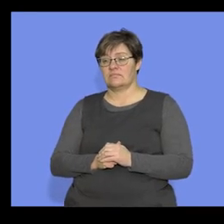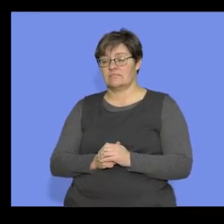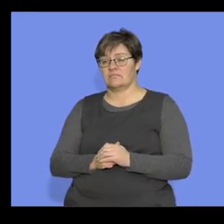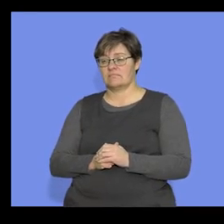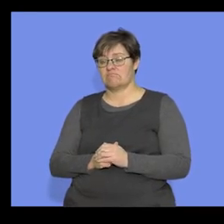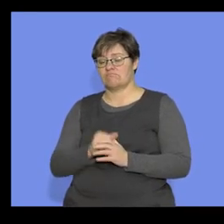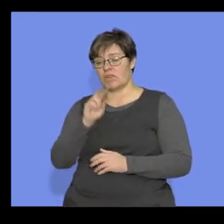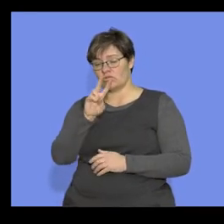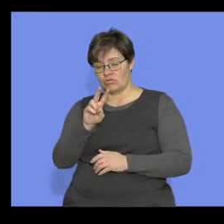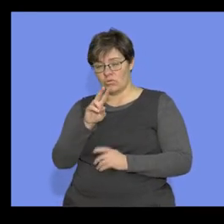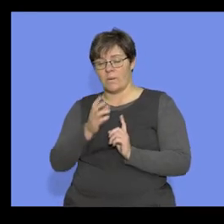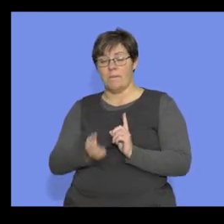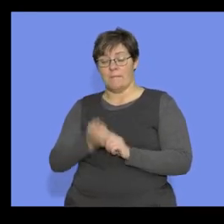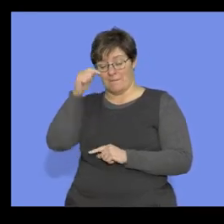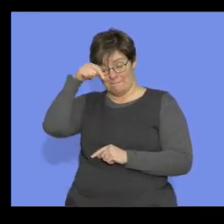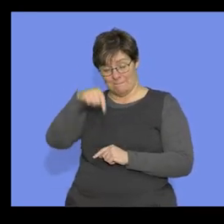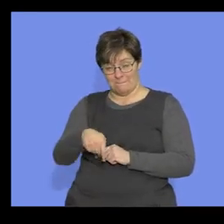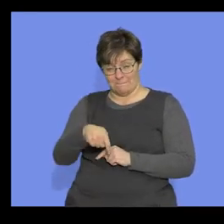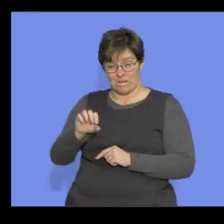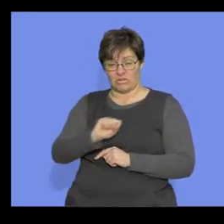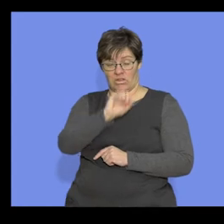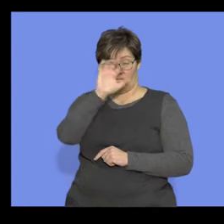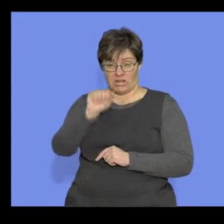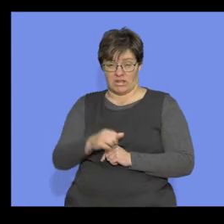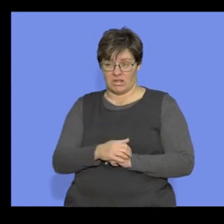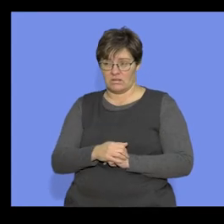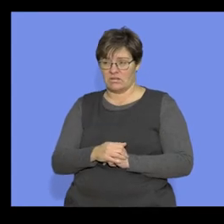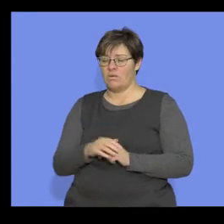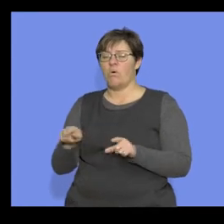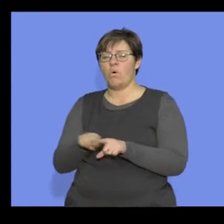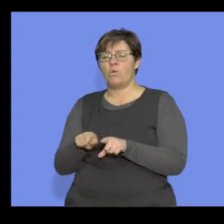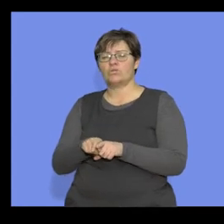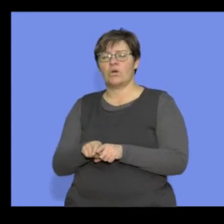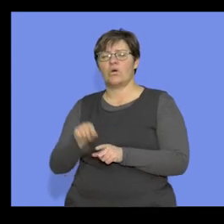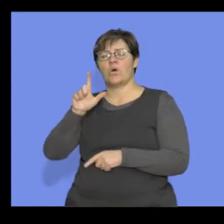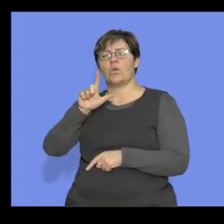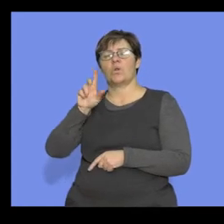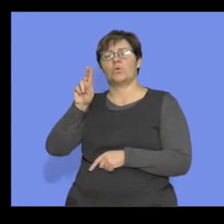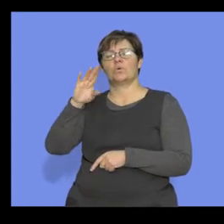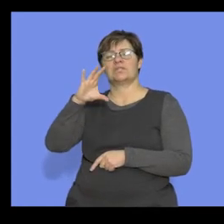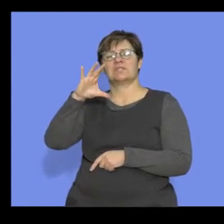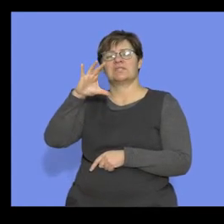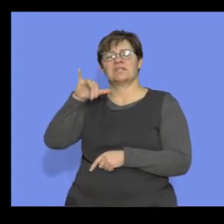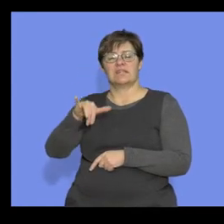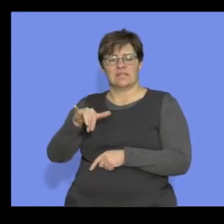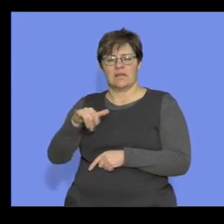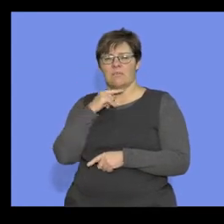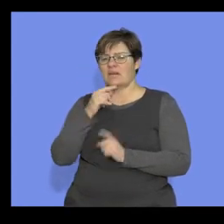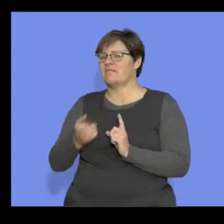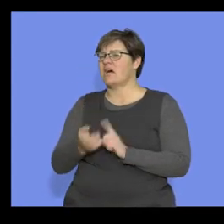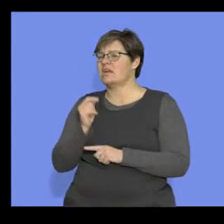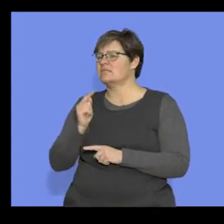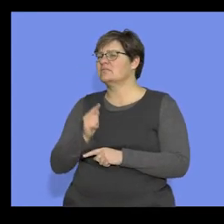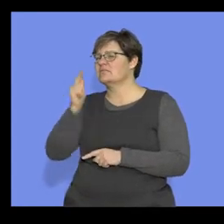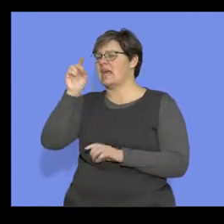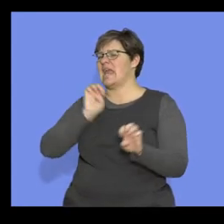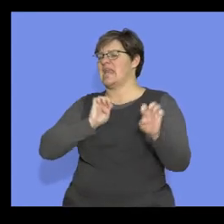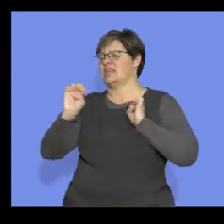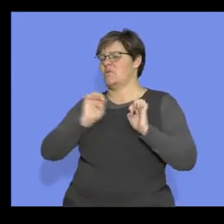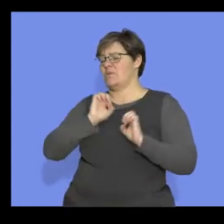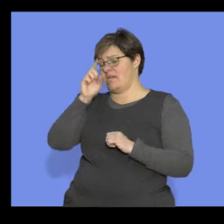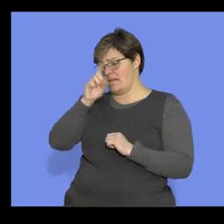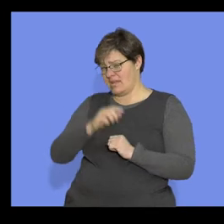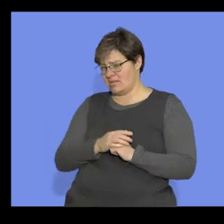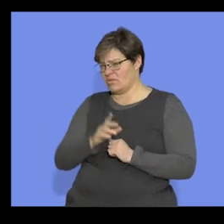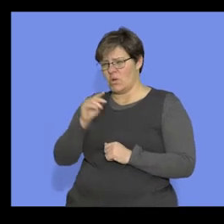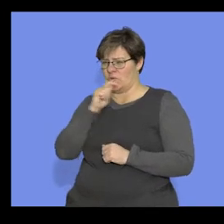All right, those are the two that were found here in South Africa. There's also Lucy, but she was unfortunately found